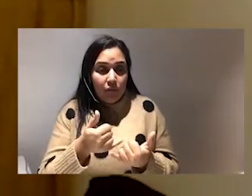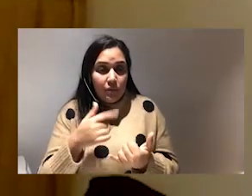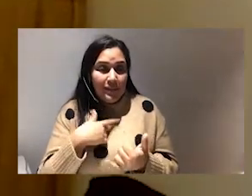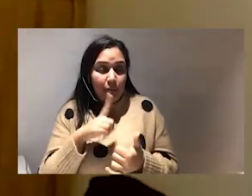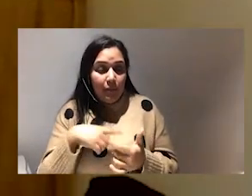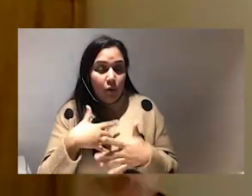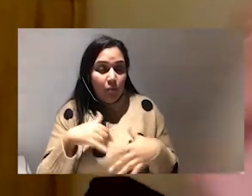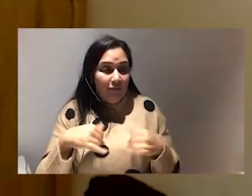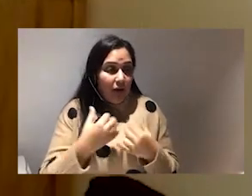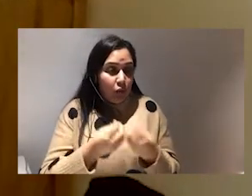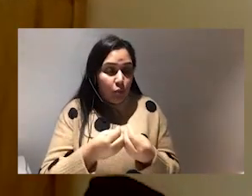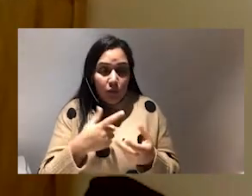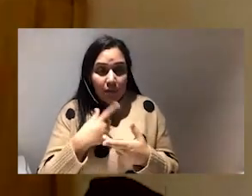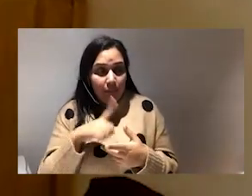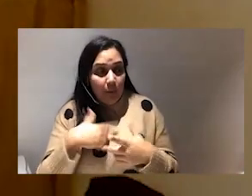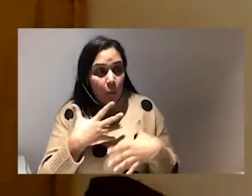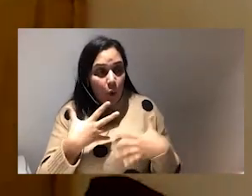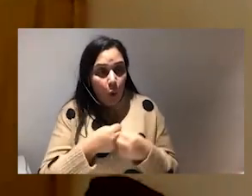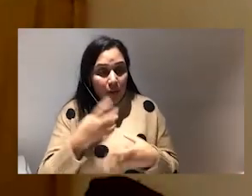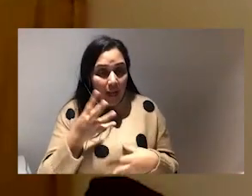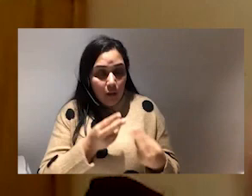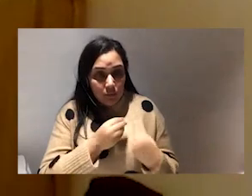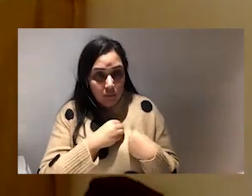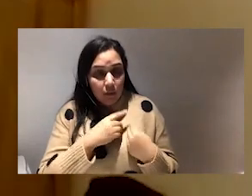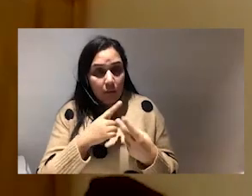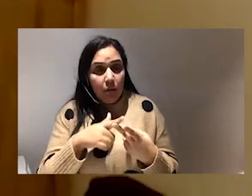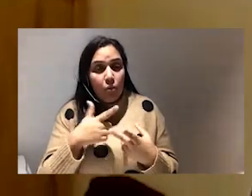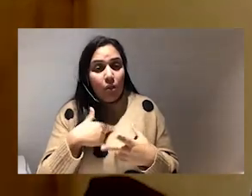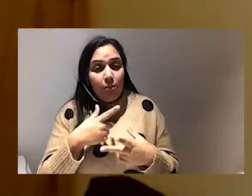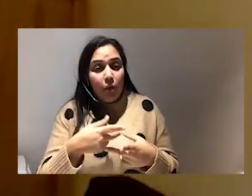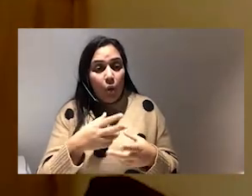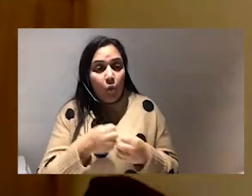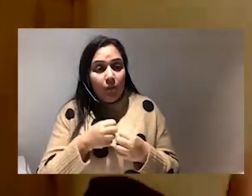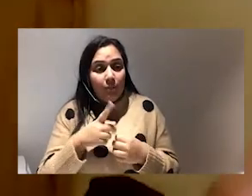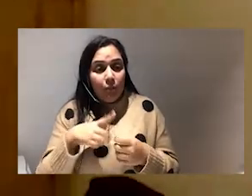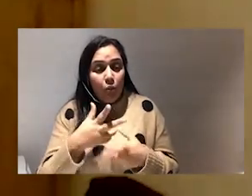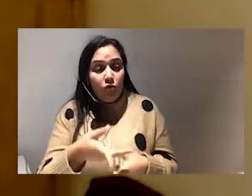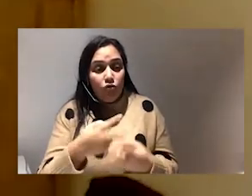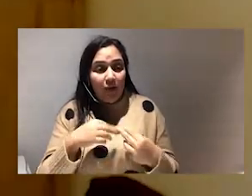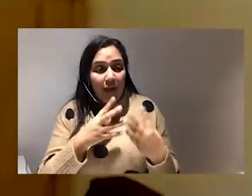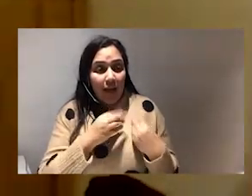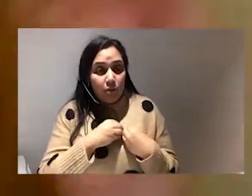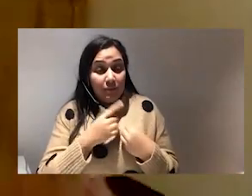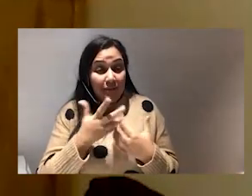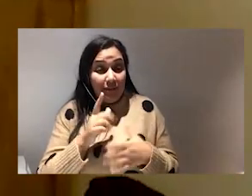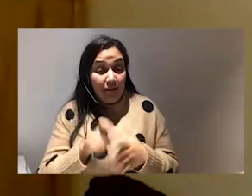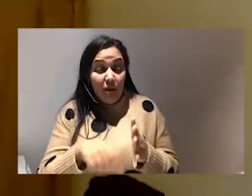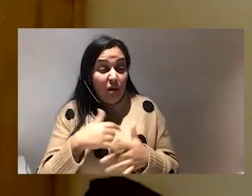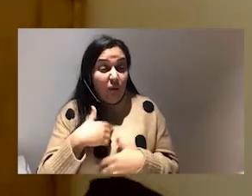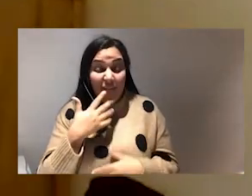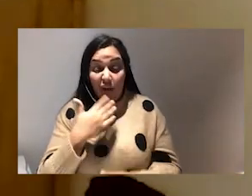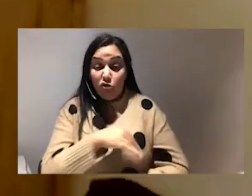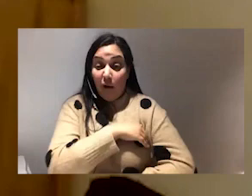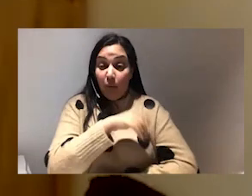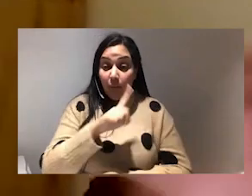in this fight with those are the people that i want to hold accountable those are the people that i want to hold me accountable and like since i've done that i don't give a crap what people say